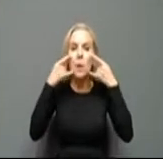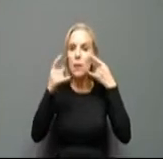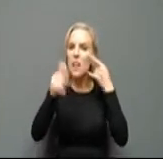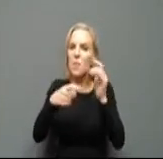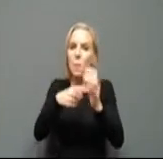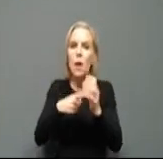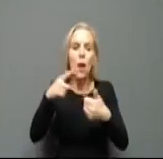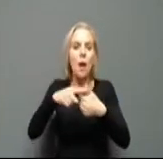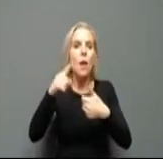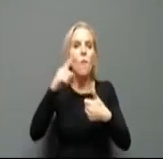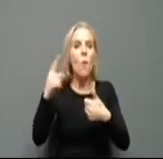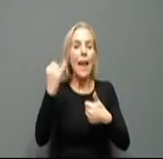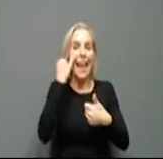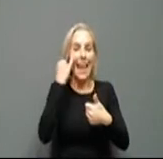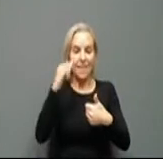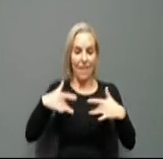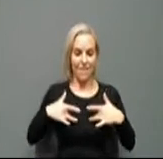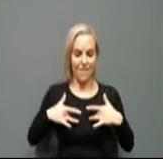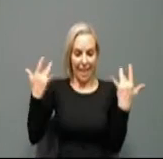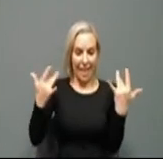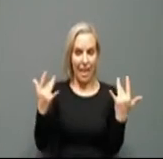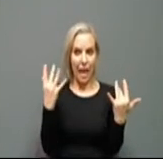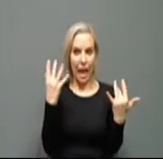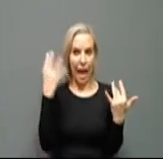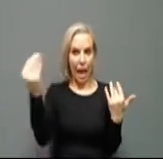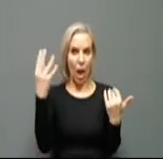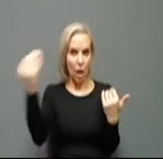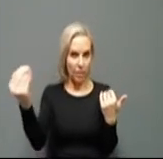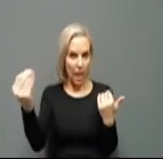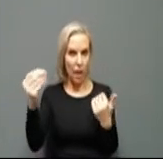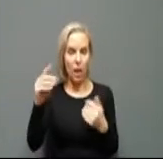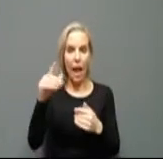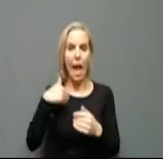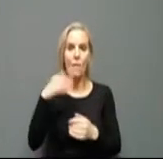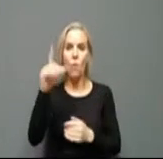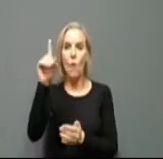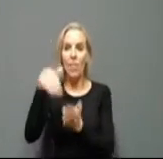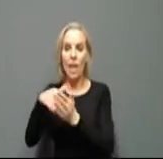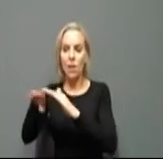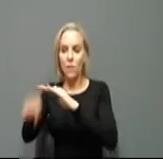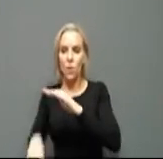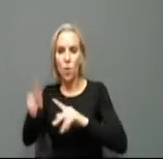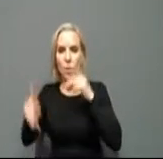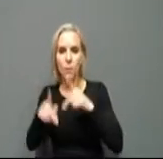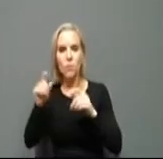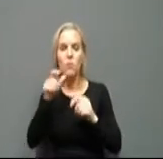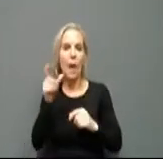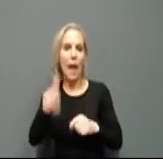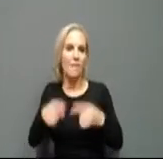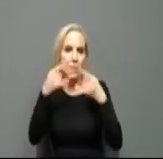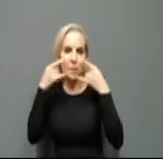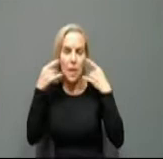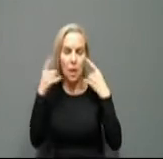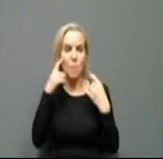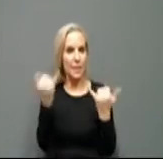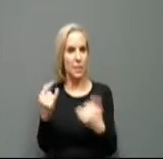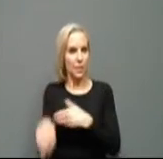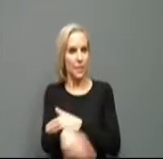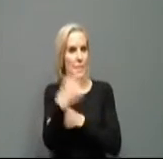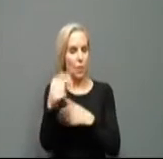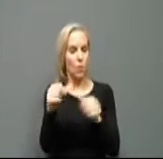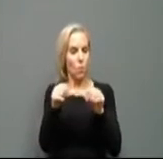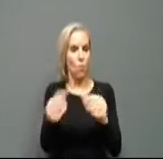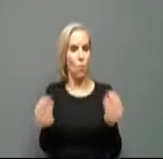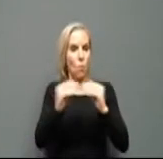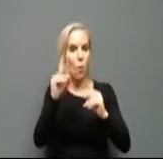outside with 1000 or fewer people. Today, because more Kentuckians have continued to get their shot of hope. I